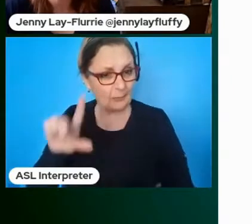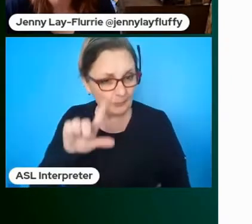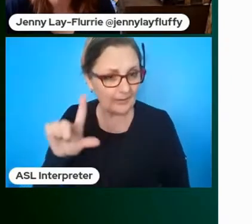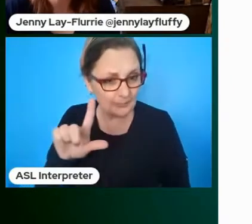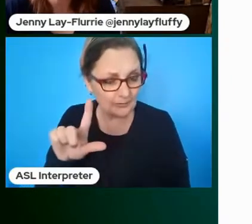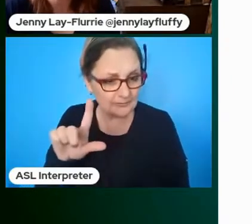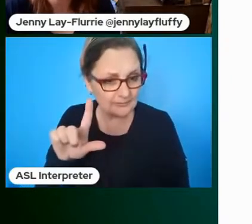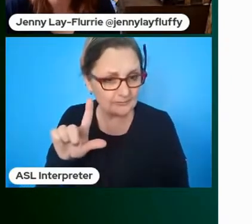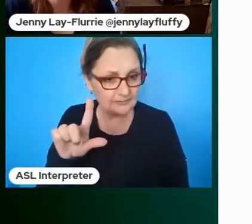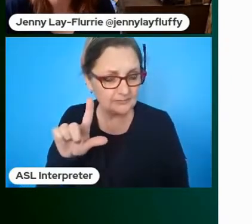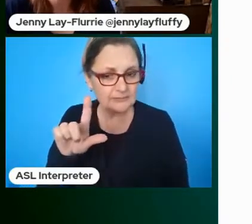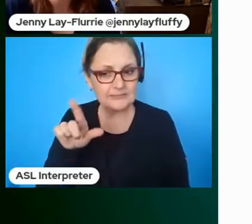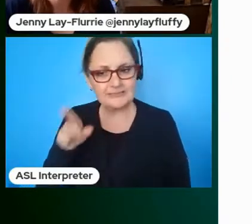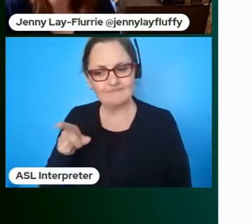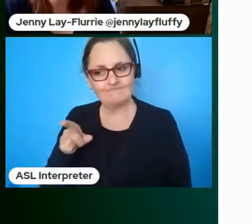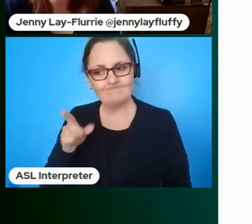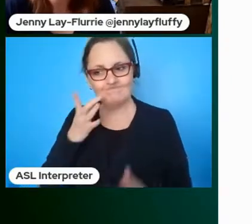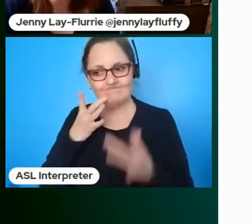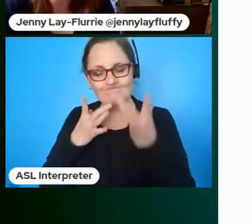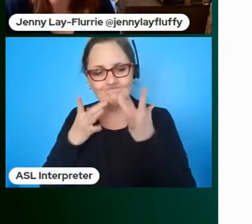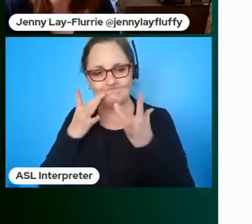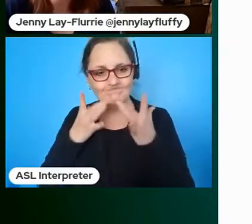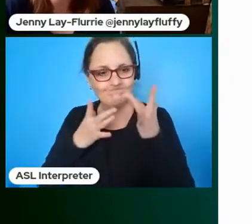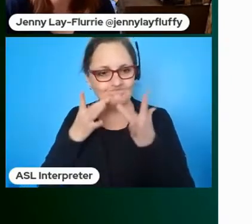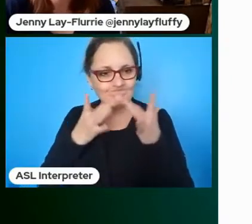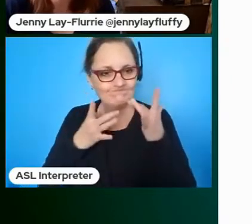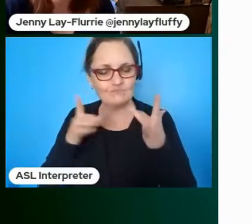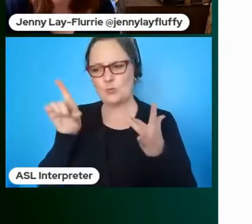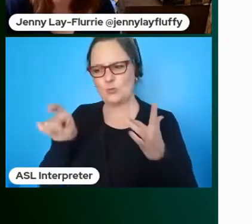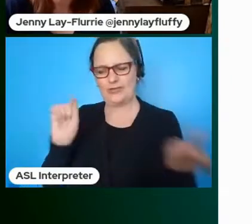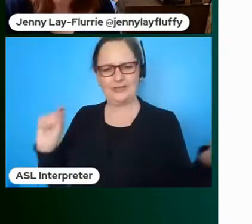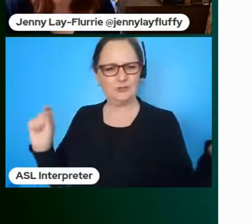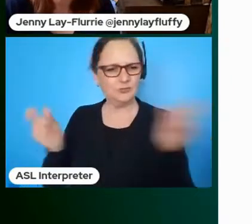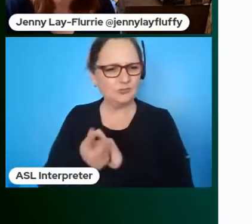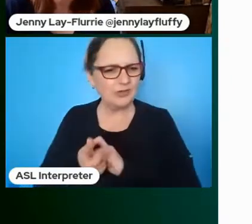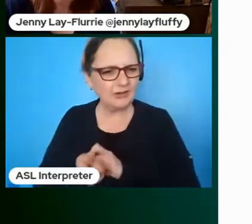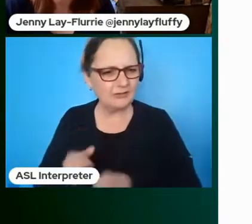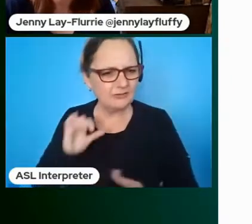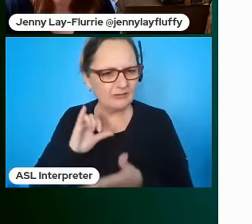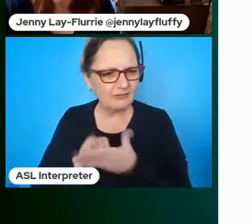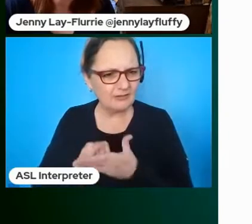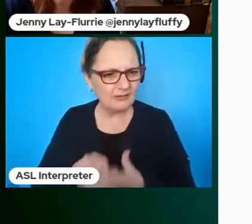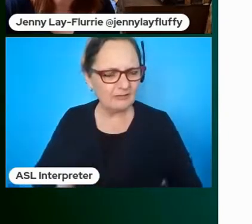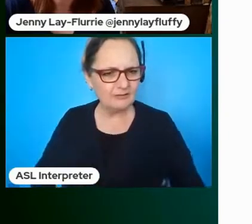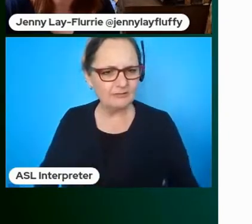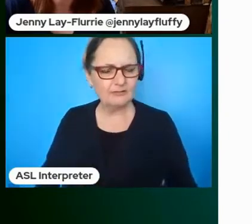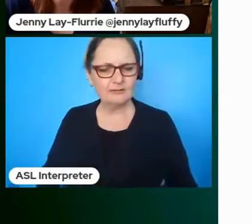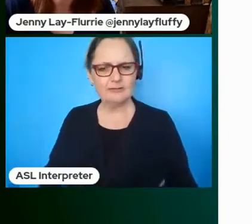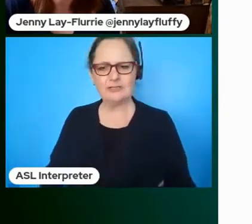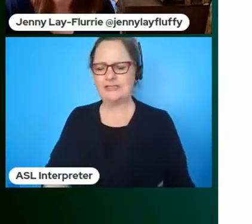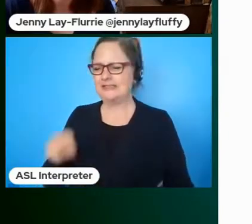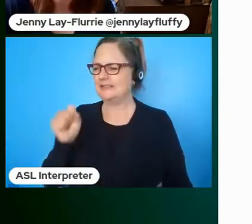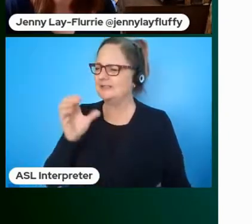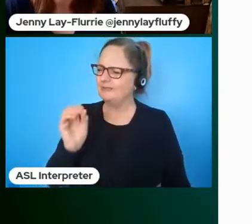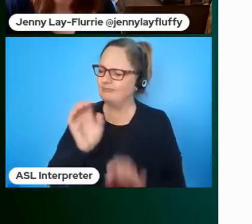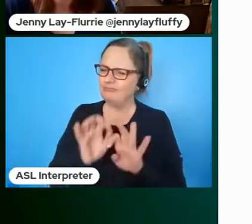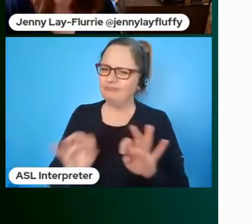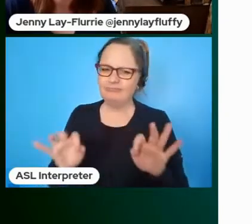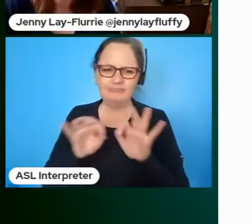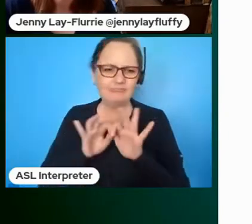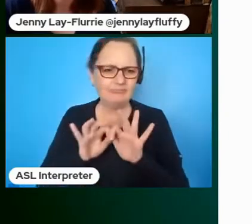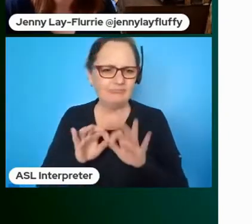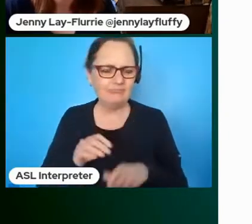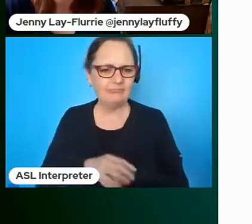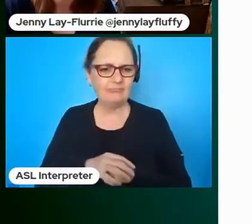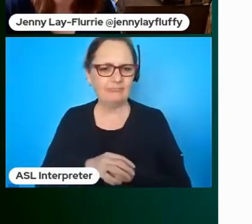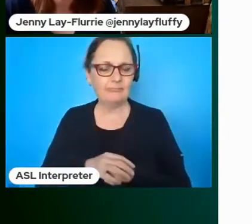is a bit of a desert and we need to change that it's something that's so integral we've been